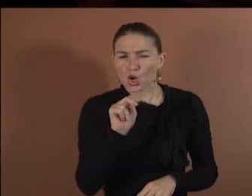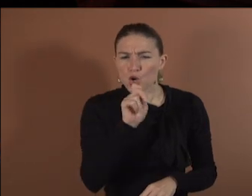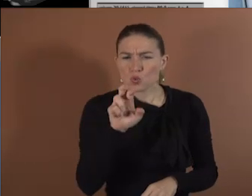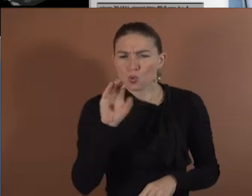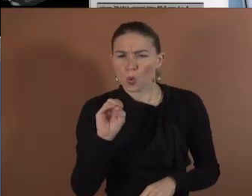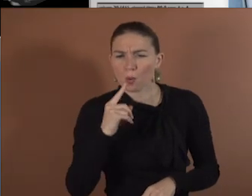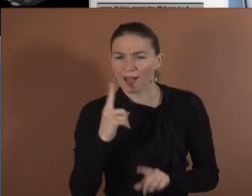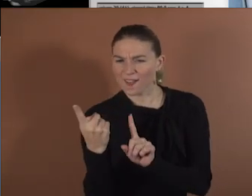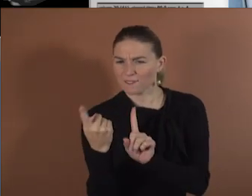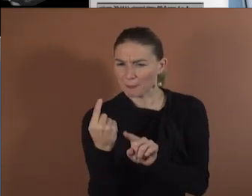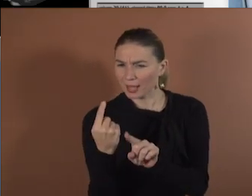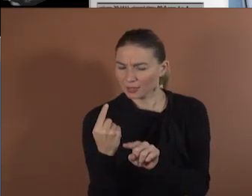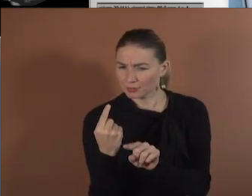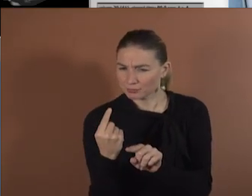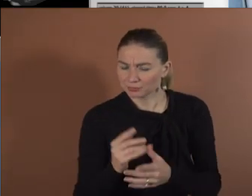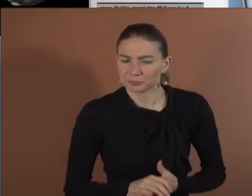patients.